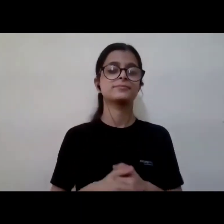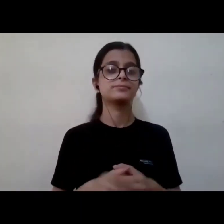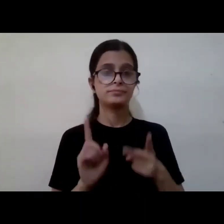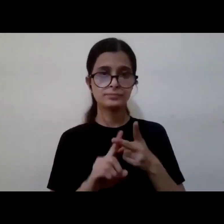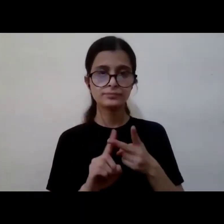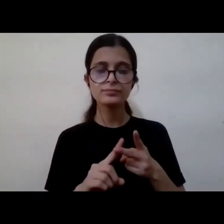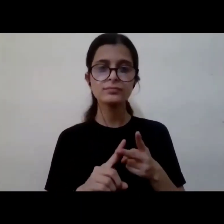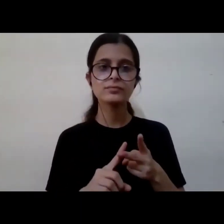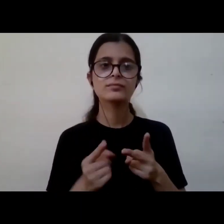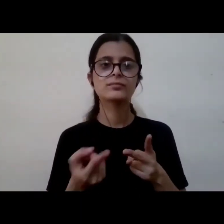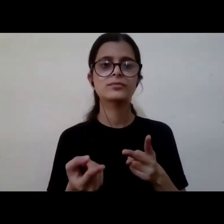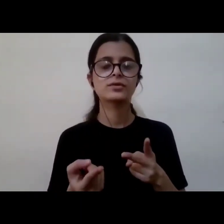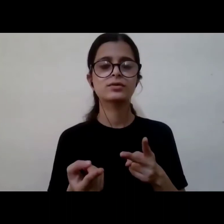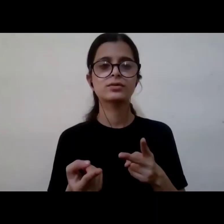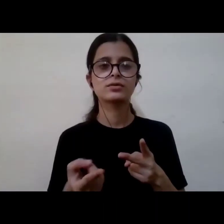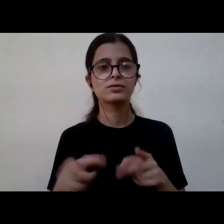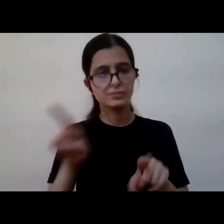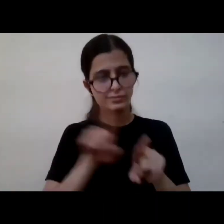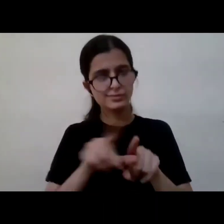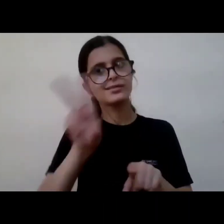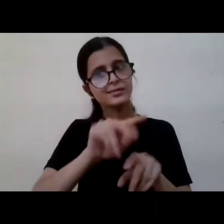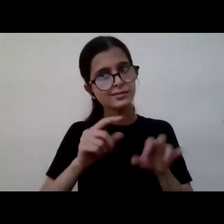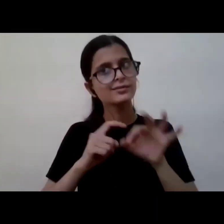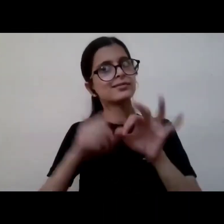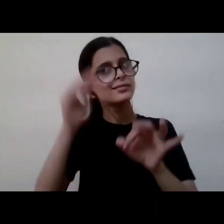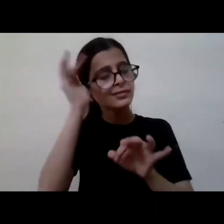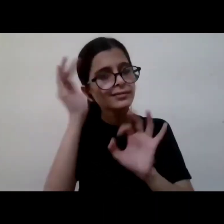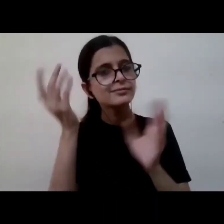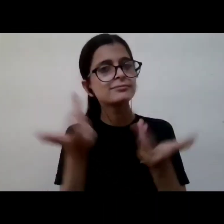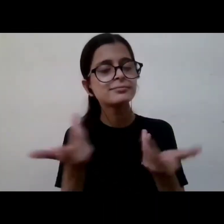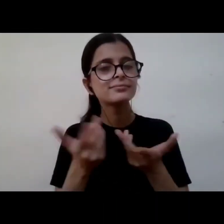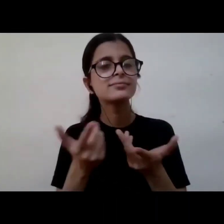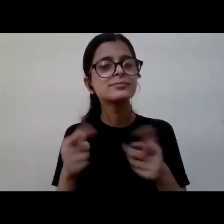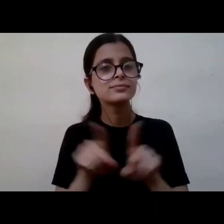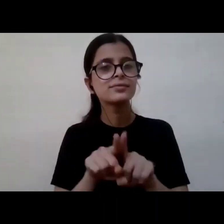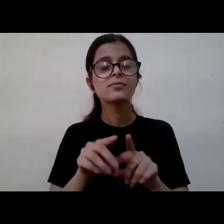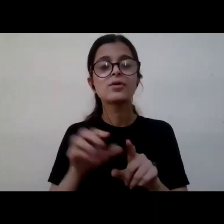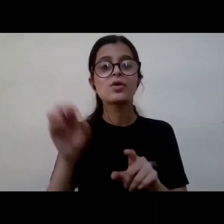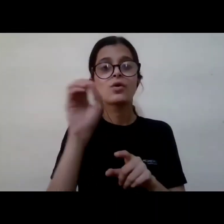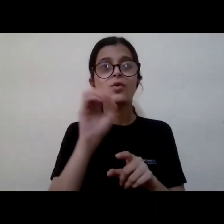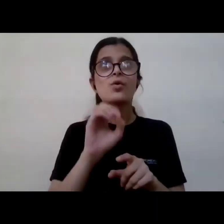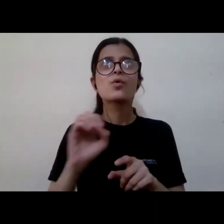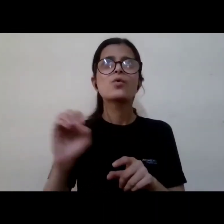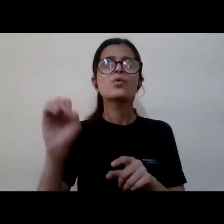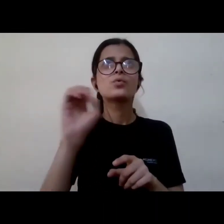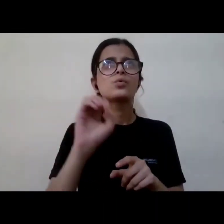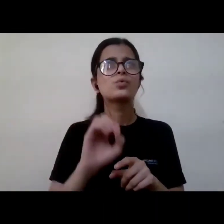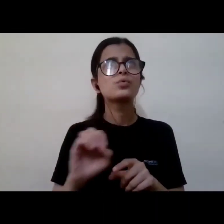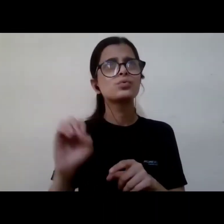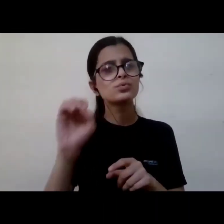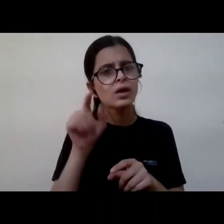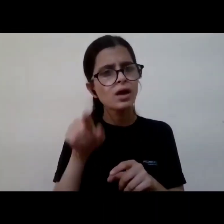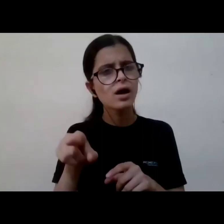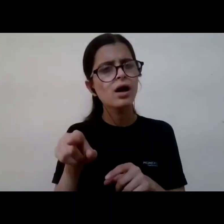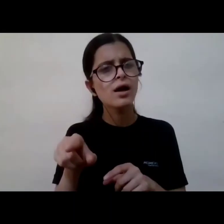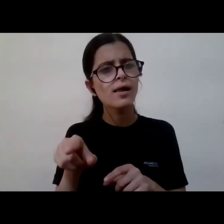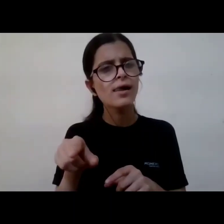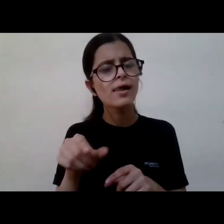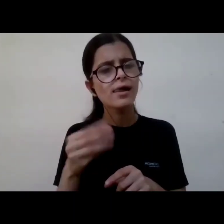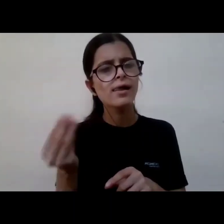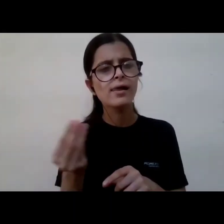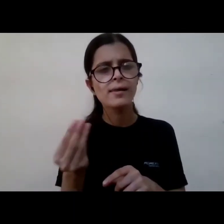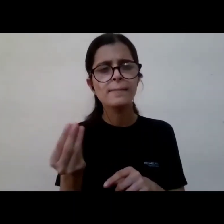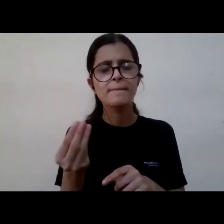ocr good news again for you is uh that ocr today which which which is currently usable